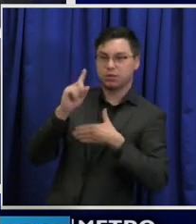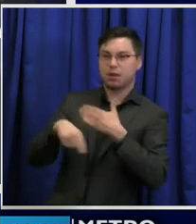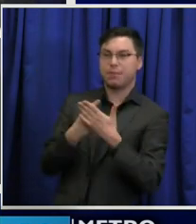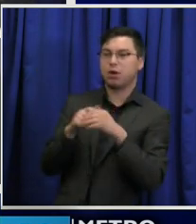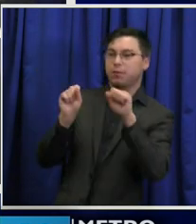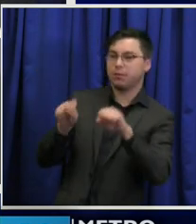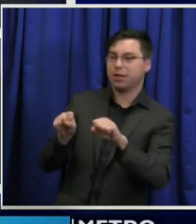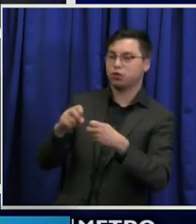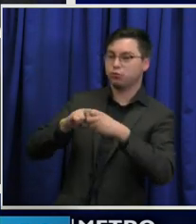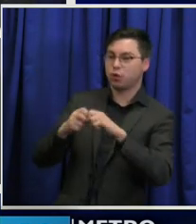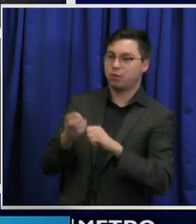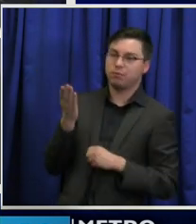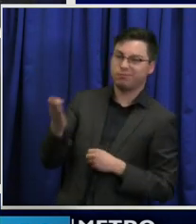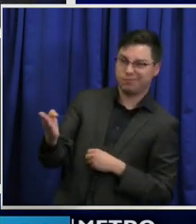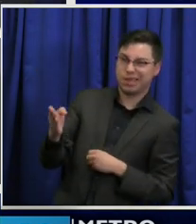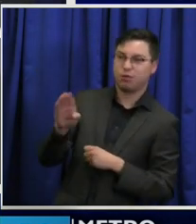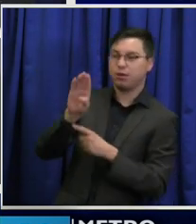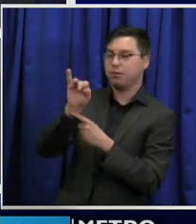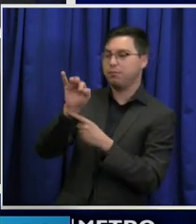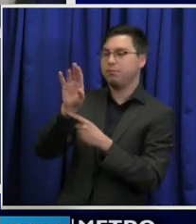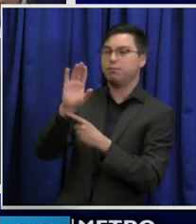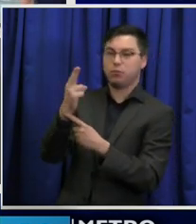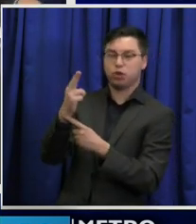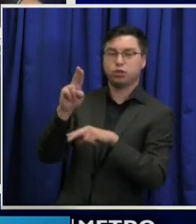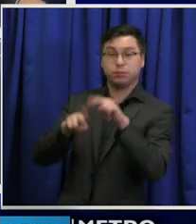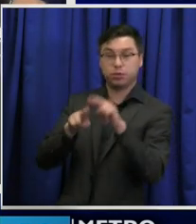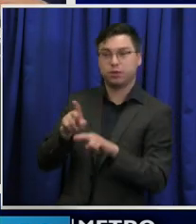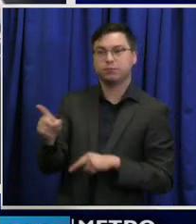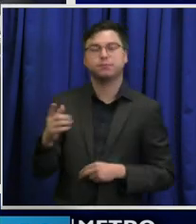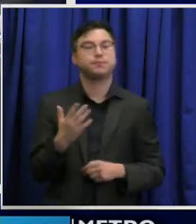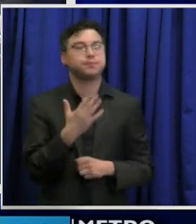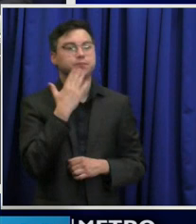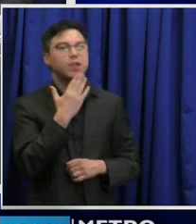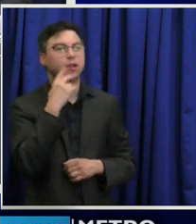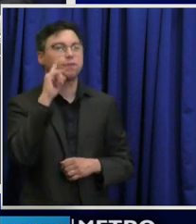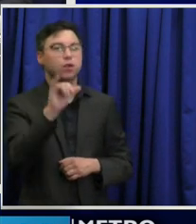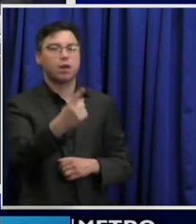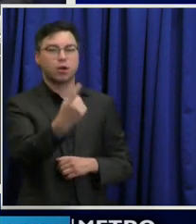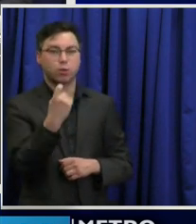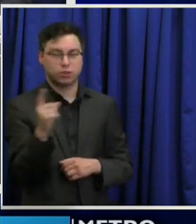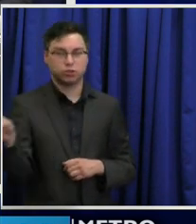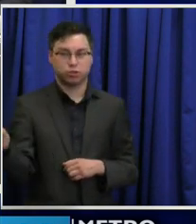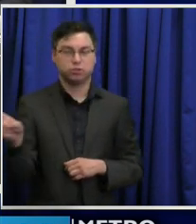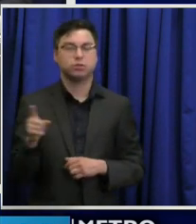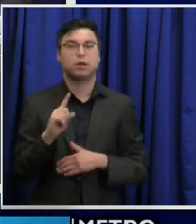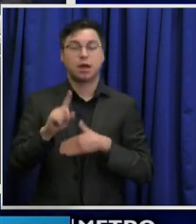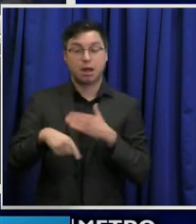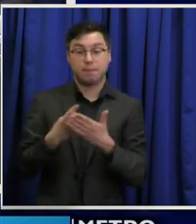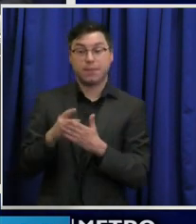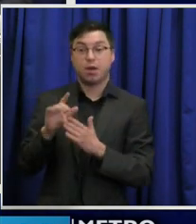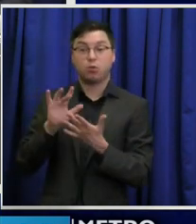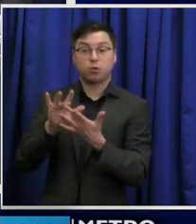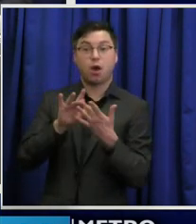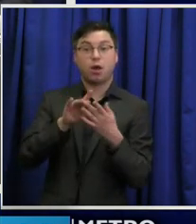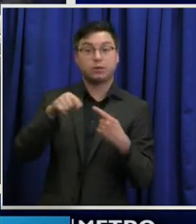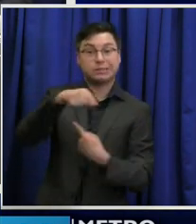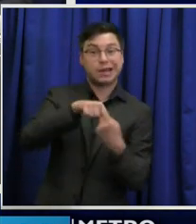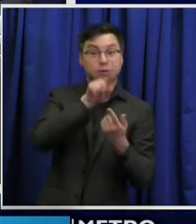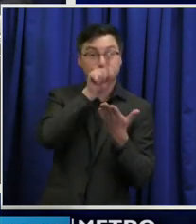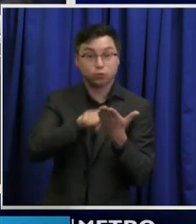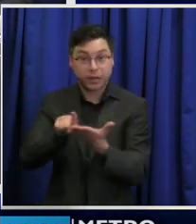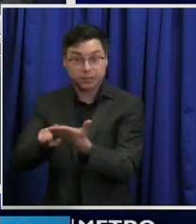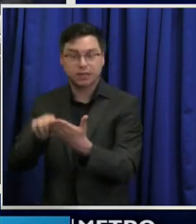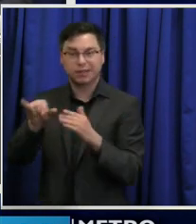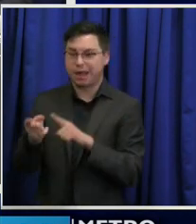at the Birch Building. Thank you, Alex. Thank you for that question. In regards to contact tracing, I'll tell you about Nashville. The moment